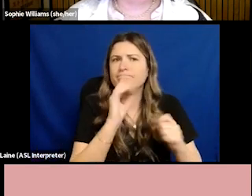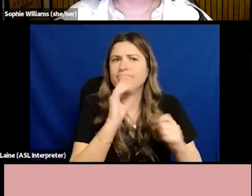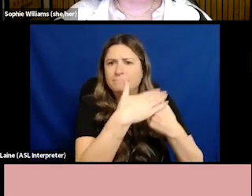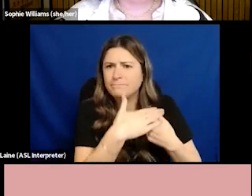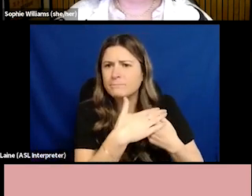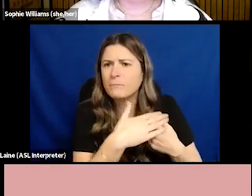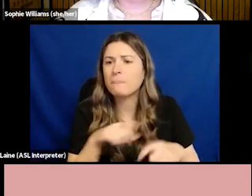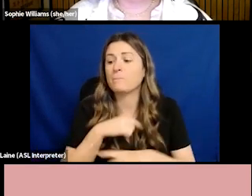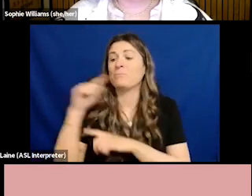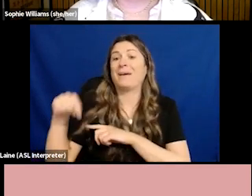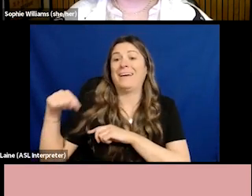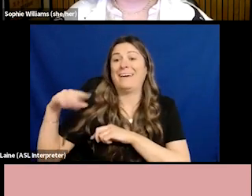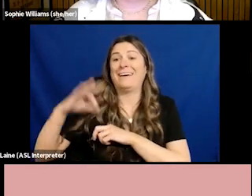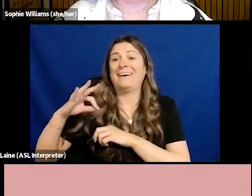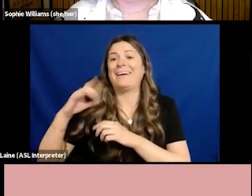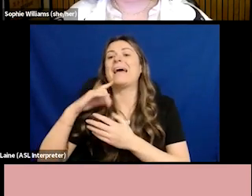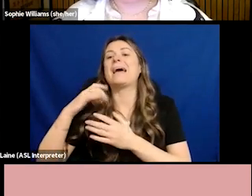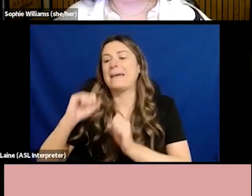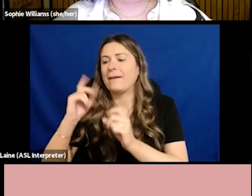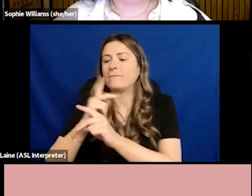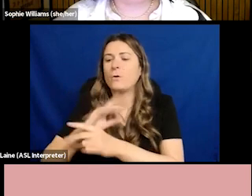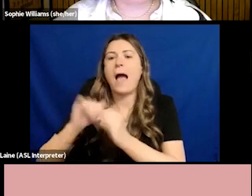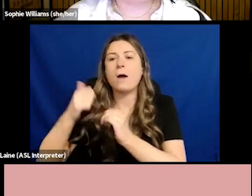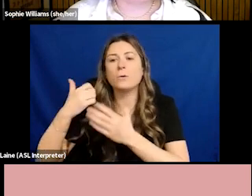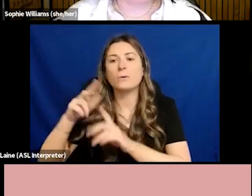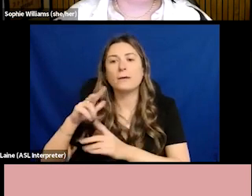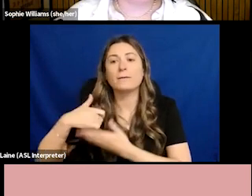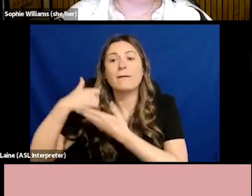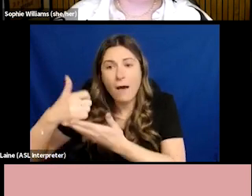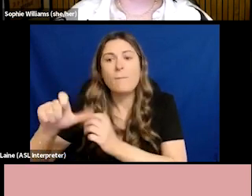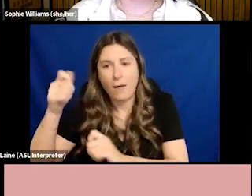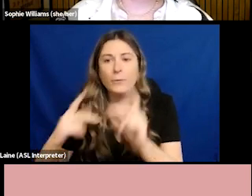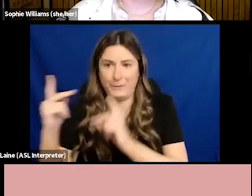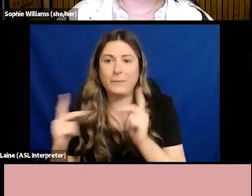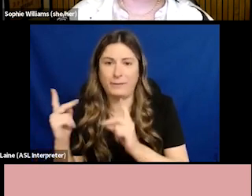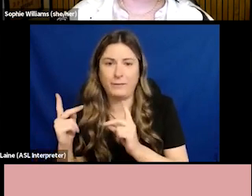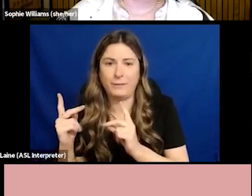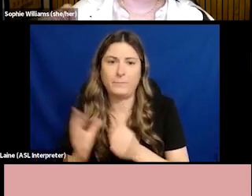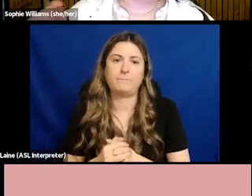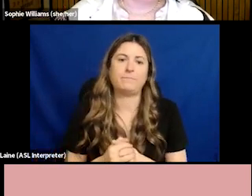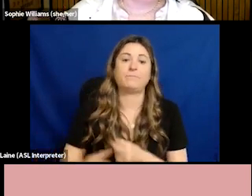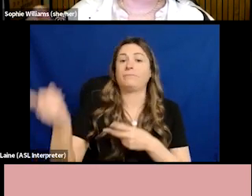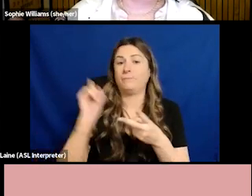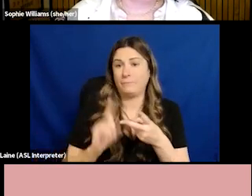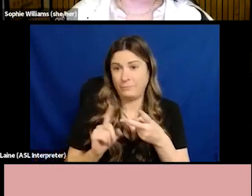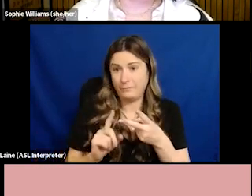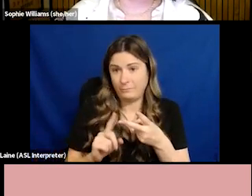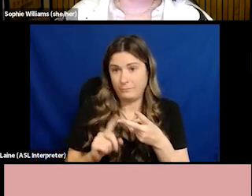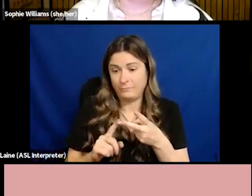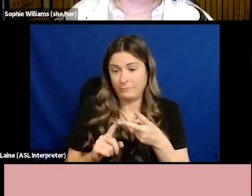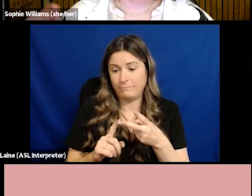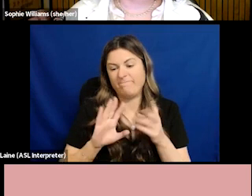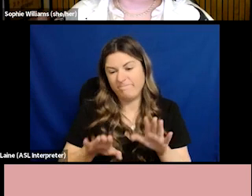The next thing I want people to do as they start their allyship thoughts is to get ready and get comfortable making mistakes.